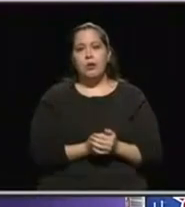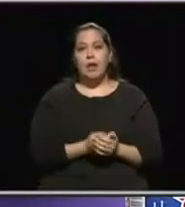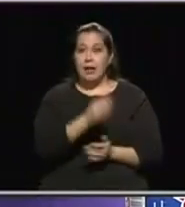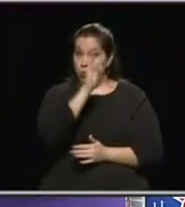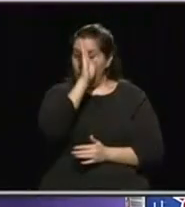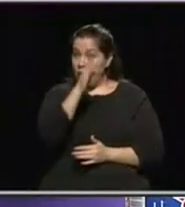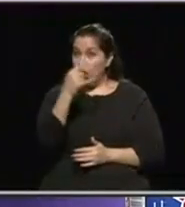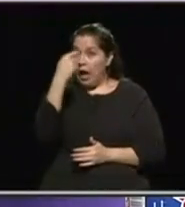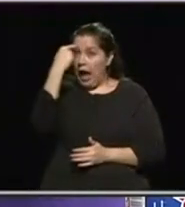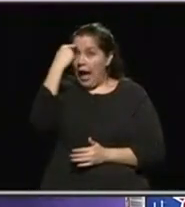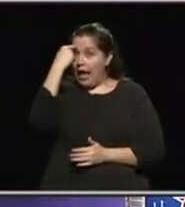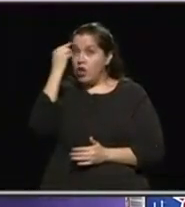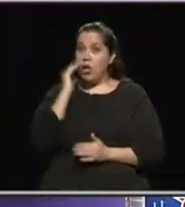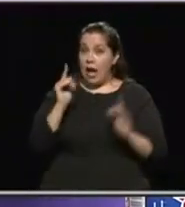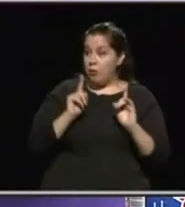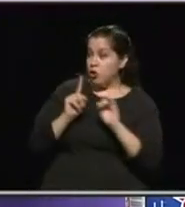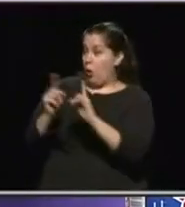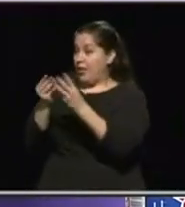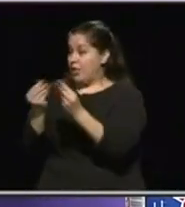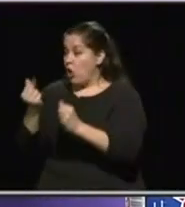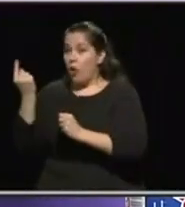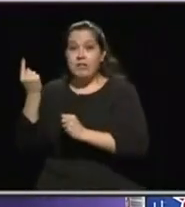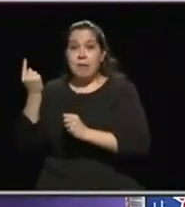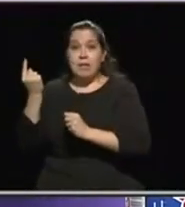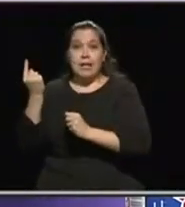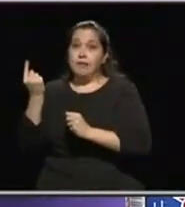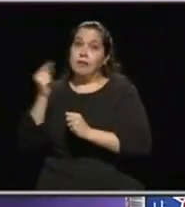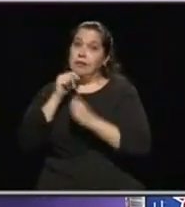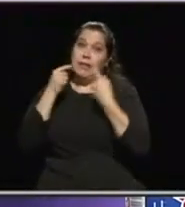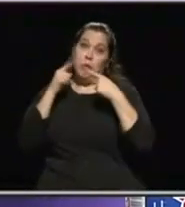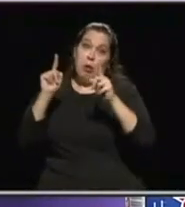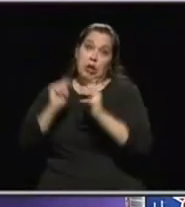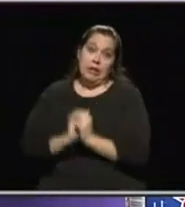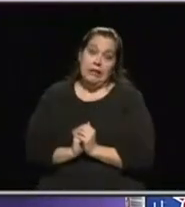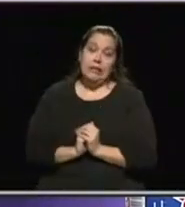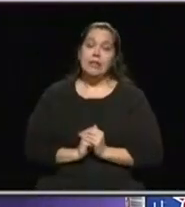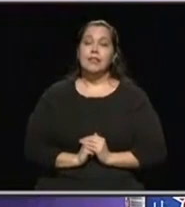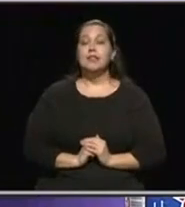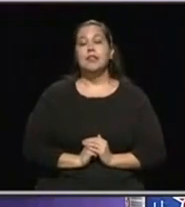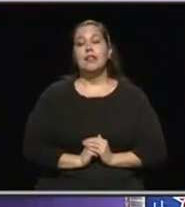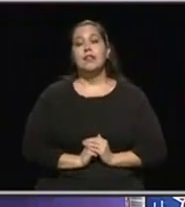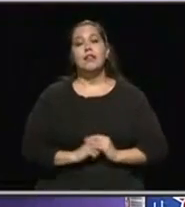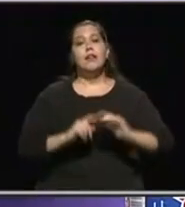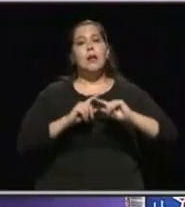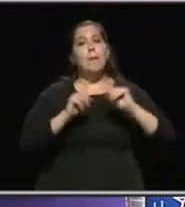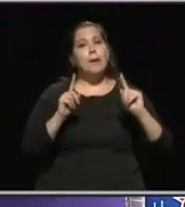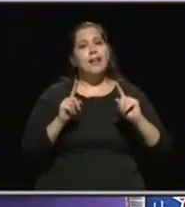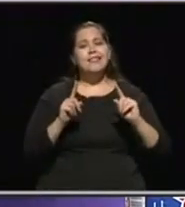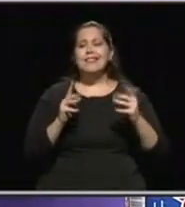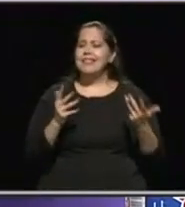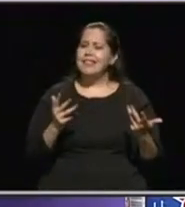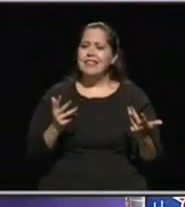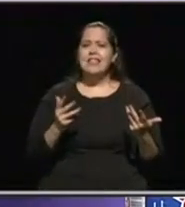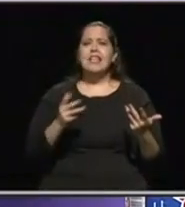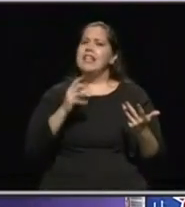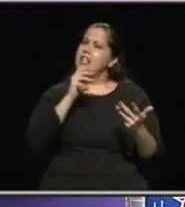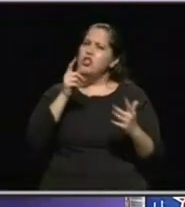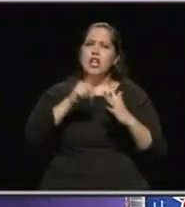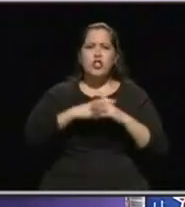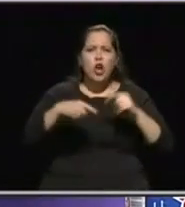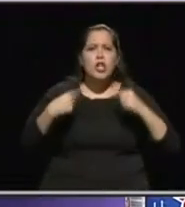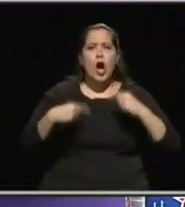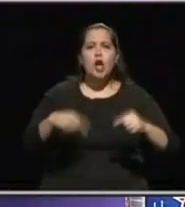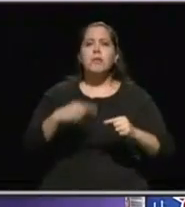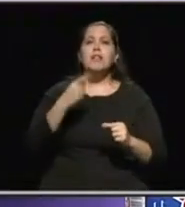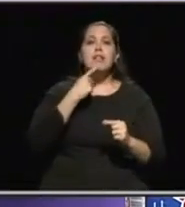frankly, I thought I was going up there to solve something and didn't work out so good. But they should not get into the argument. They